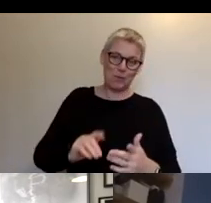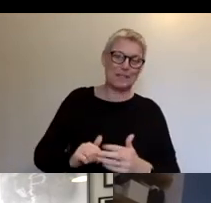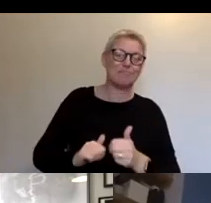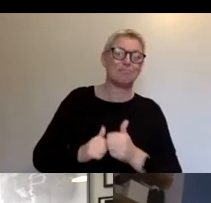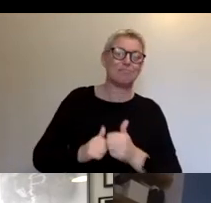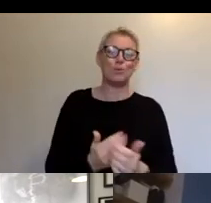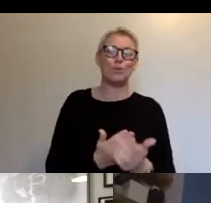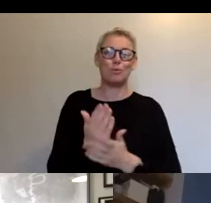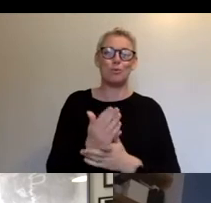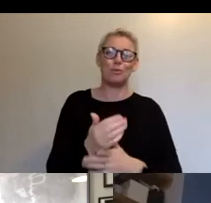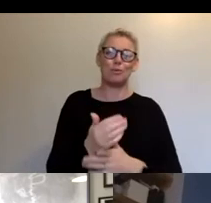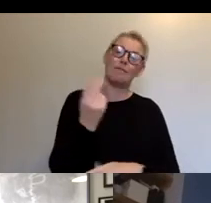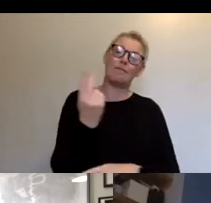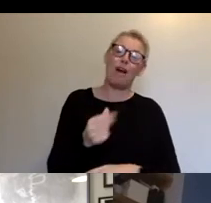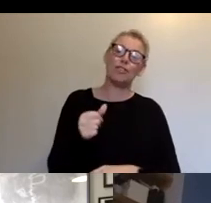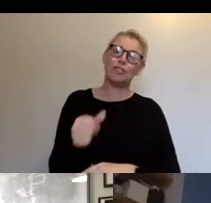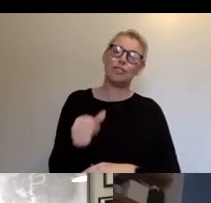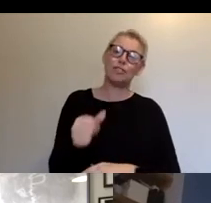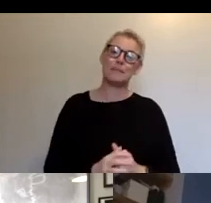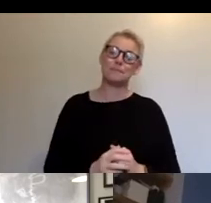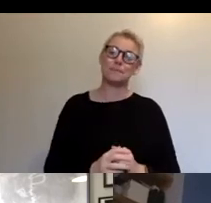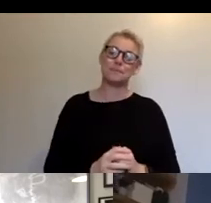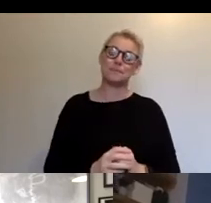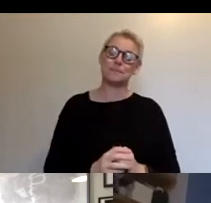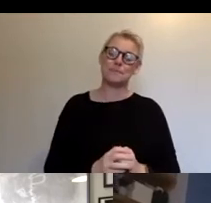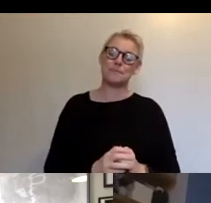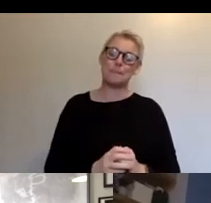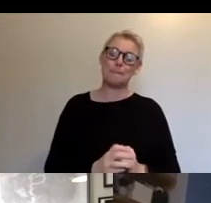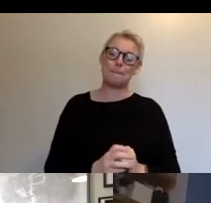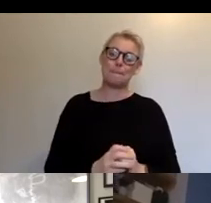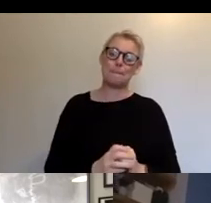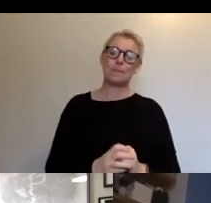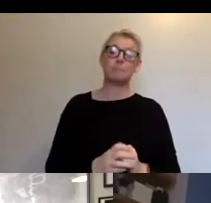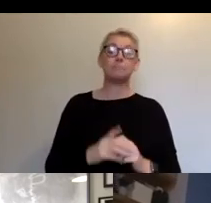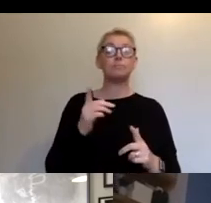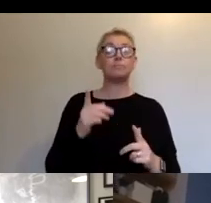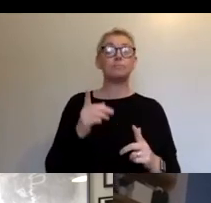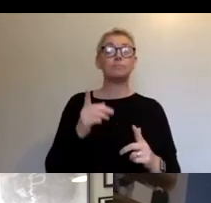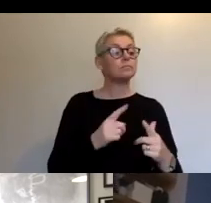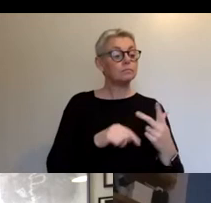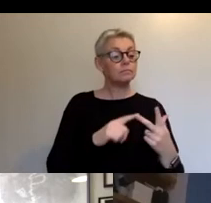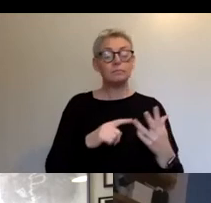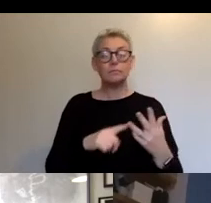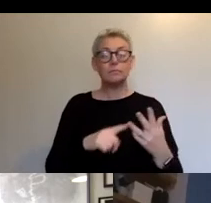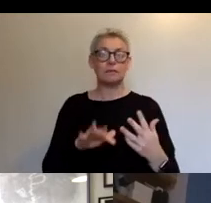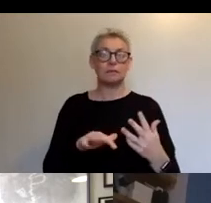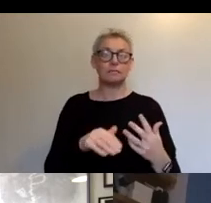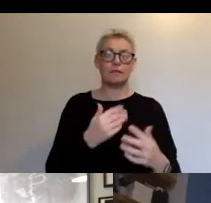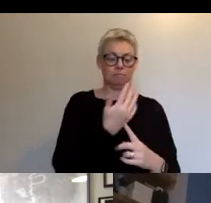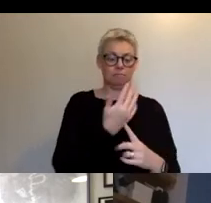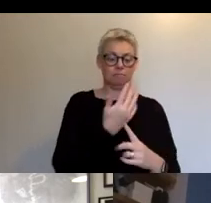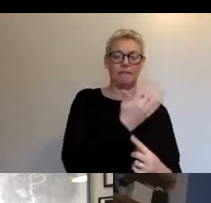Off the back of that, when we got to the kind of end of these events, our five big plays